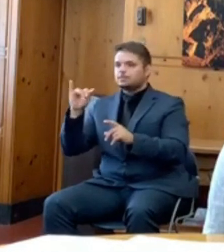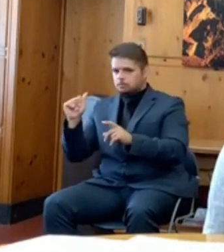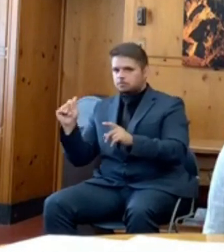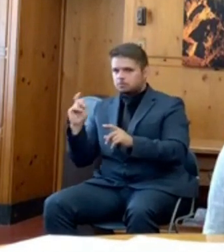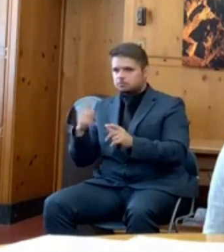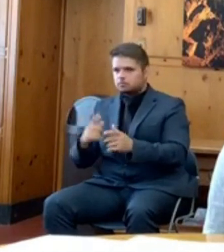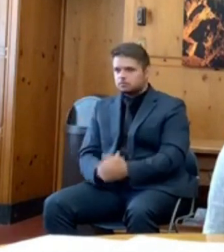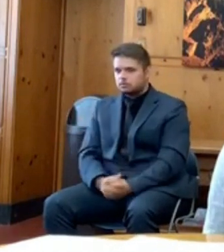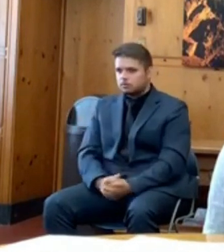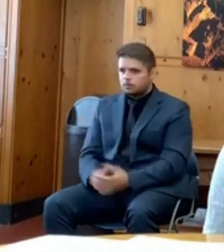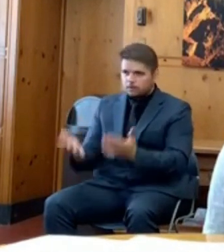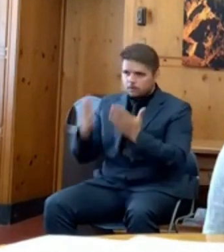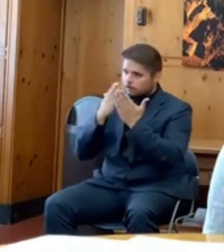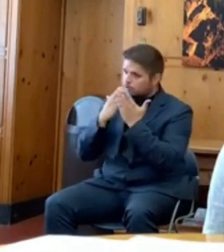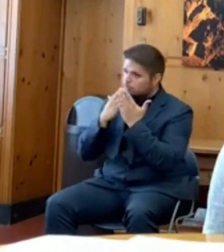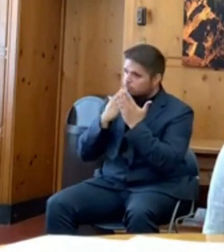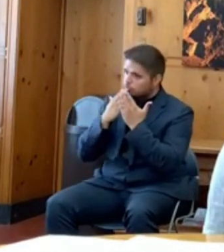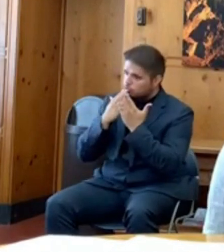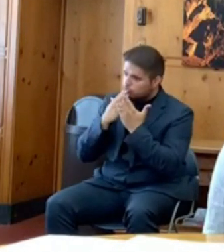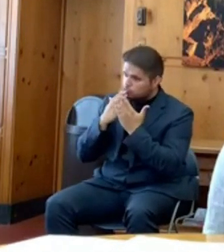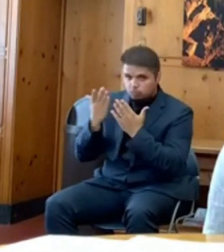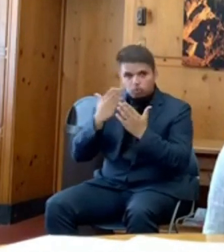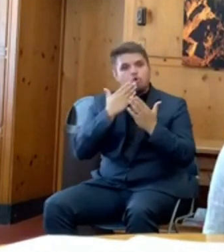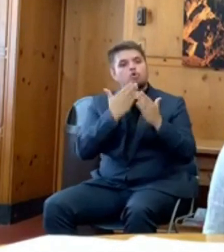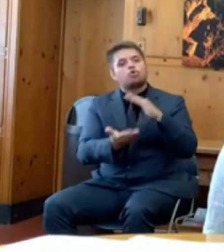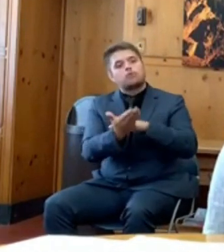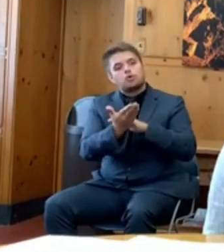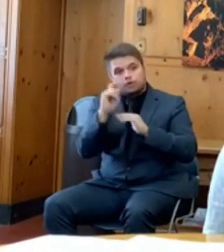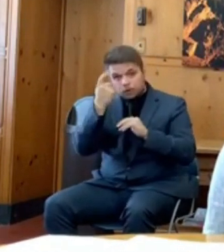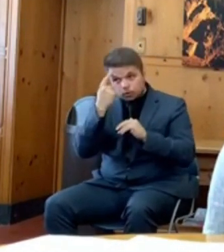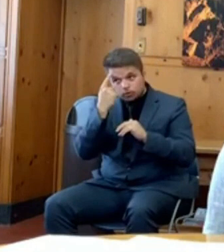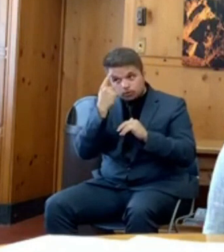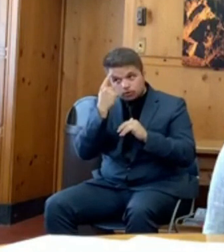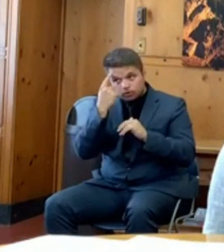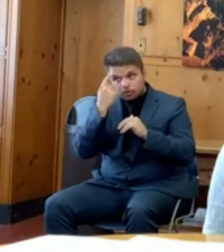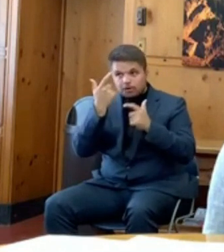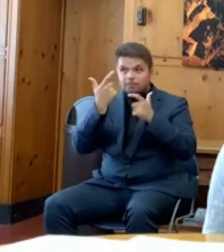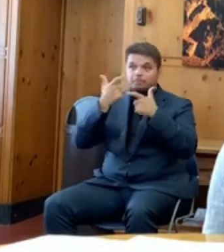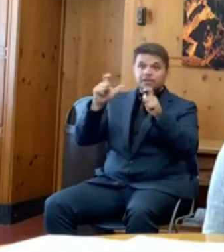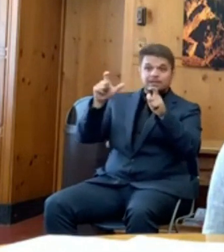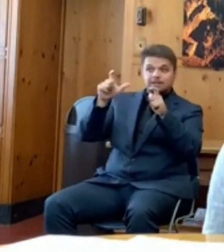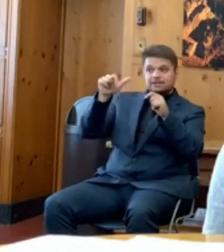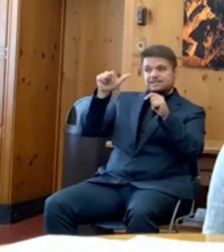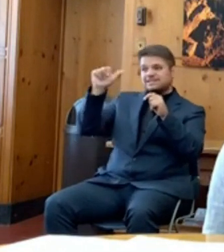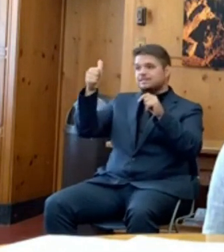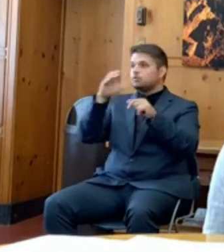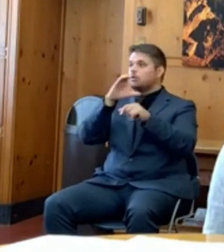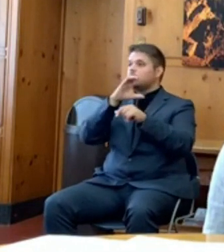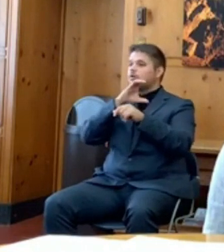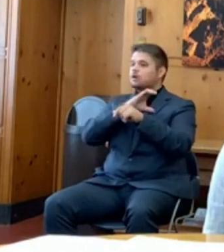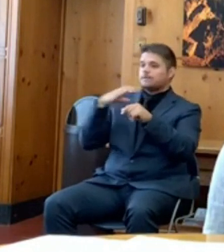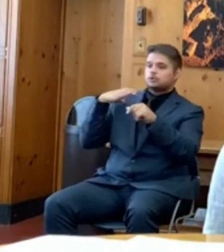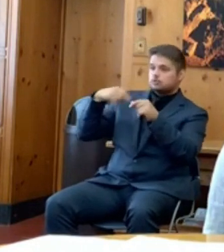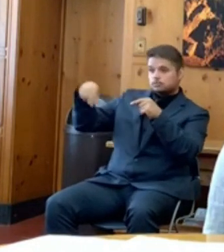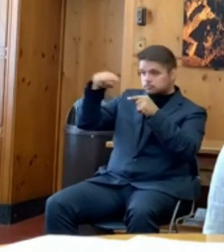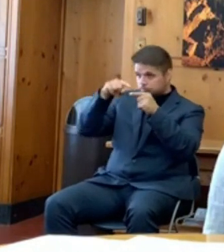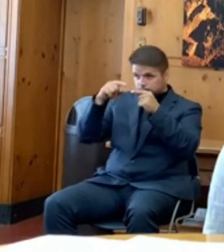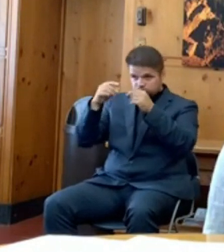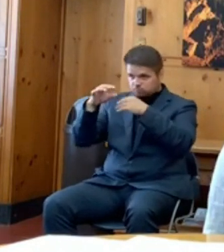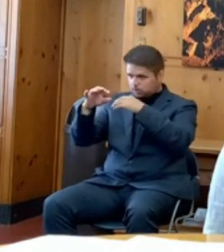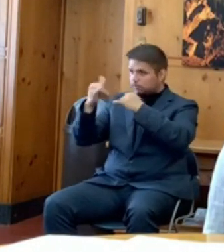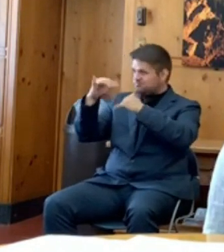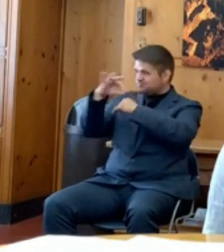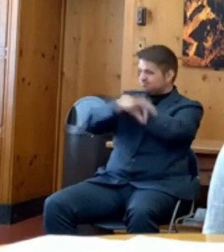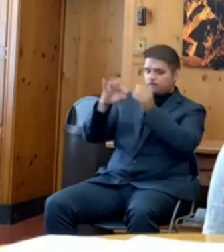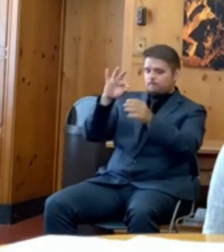Yes, good morning, Governor. The Big Ten Conference this morning voted to cancel football for the fall.